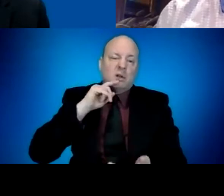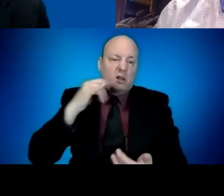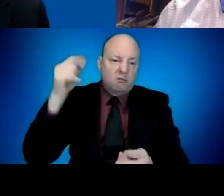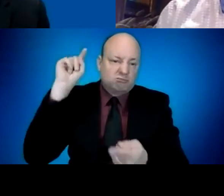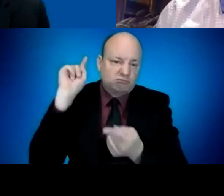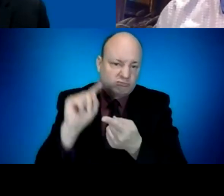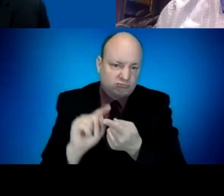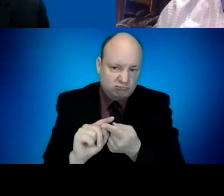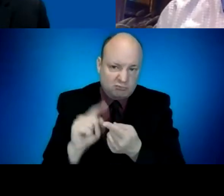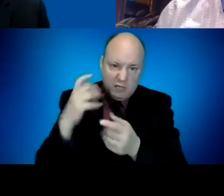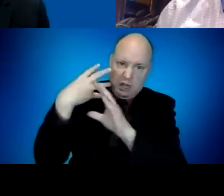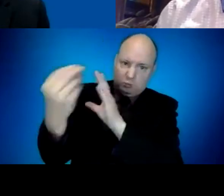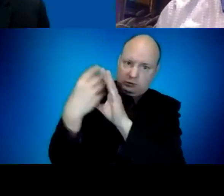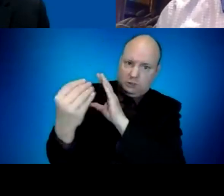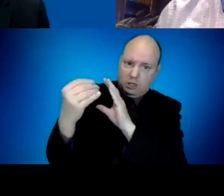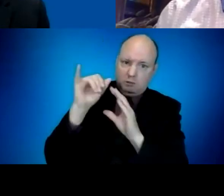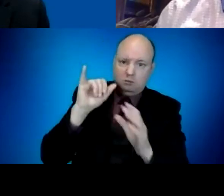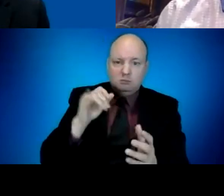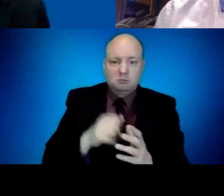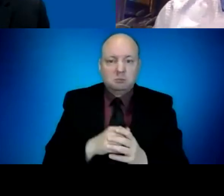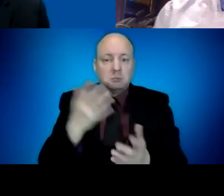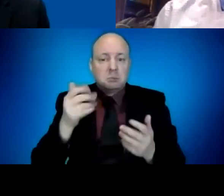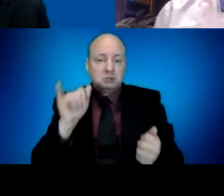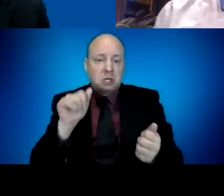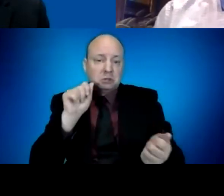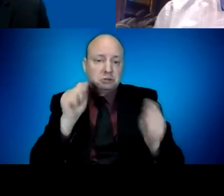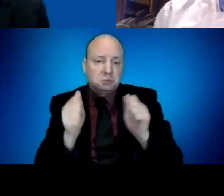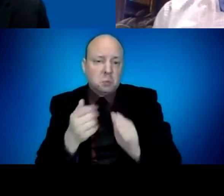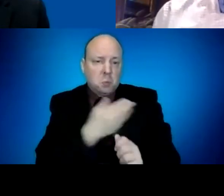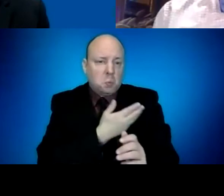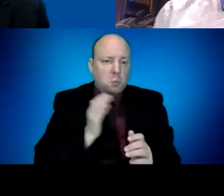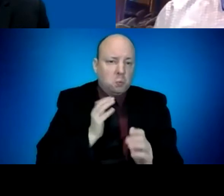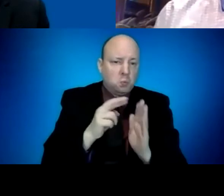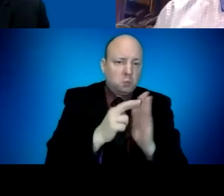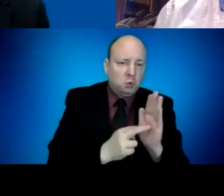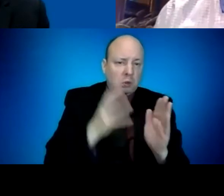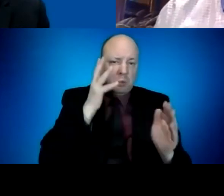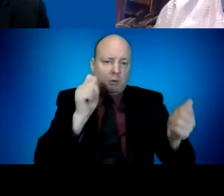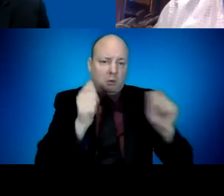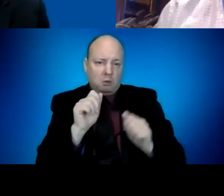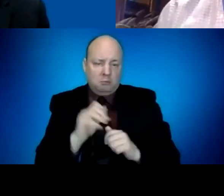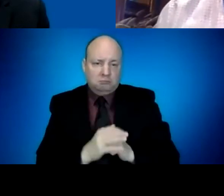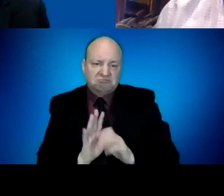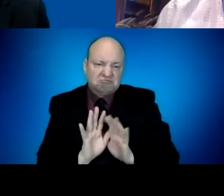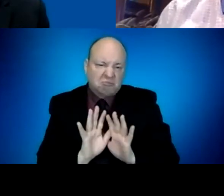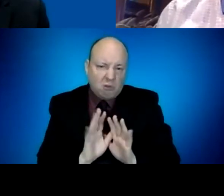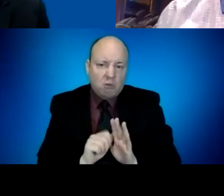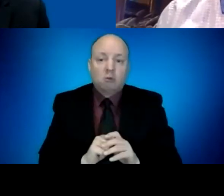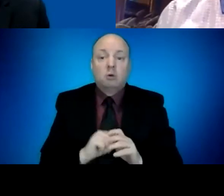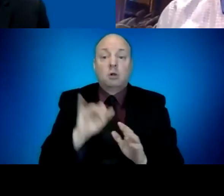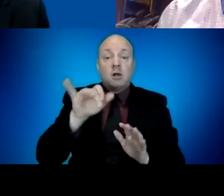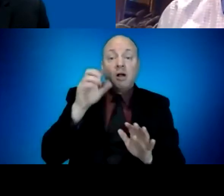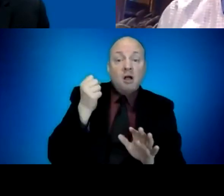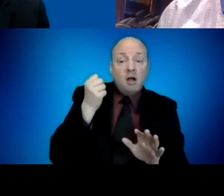in the next month so that they can plan. Because we know it takes a tremendous amount of planning and many months of planning